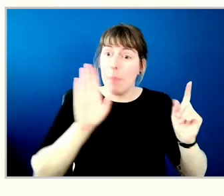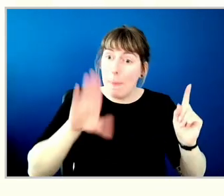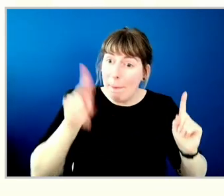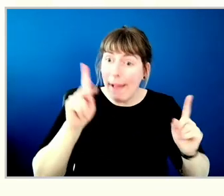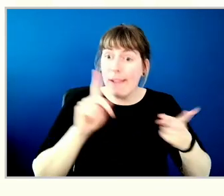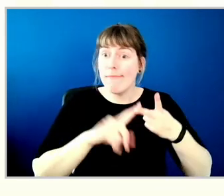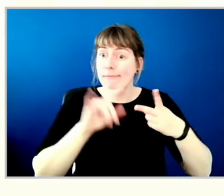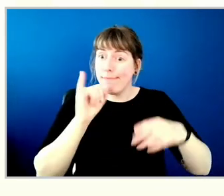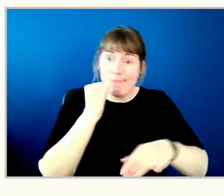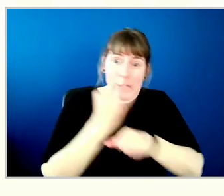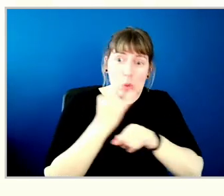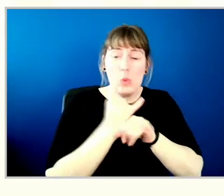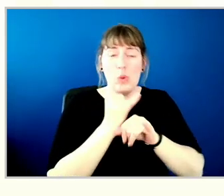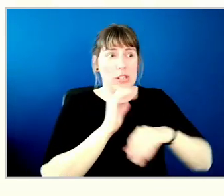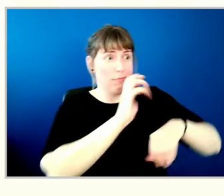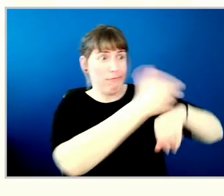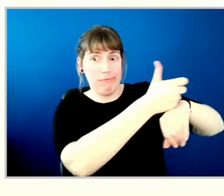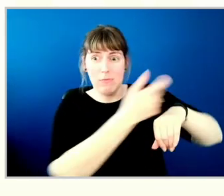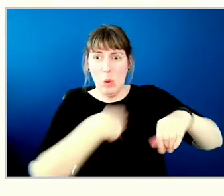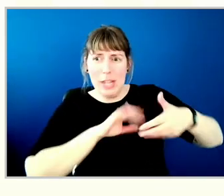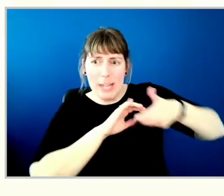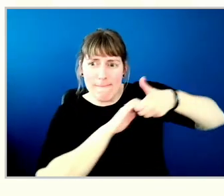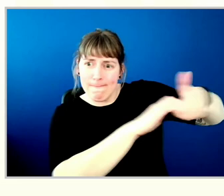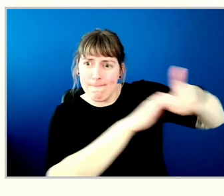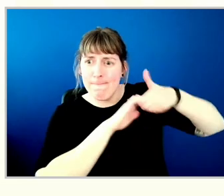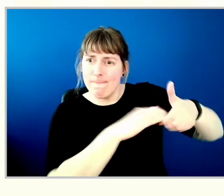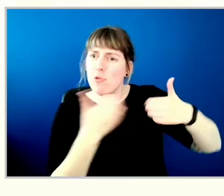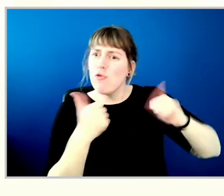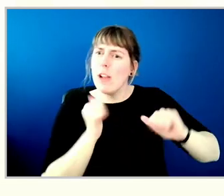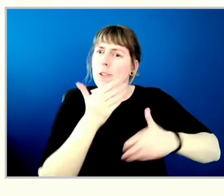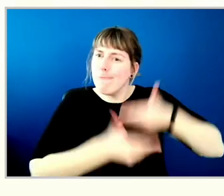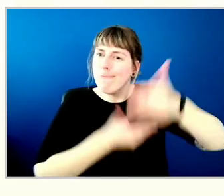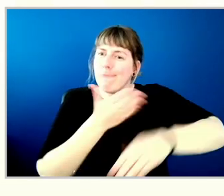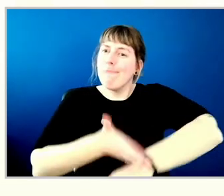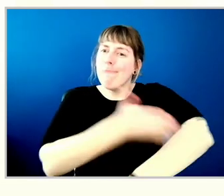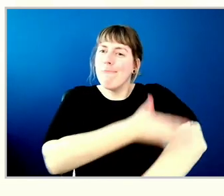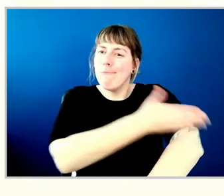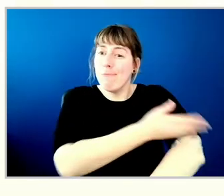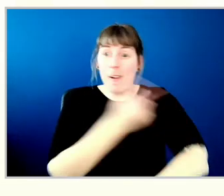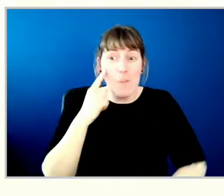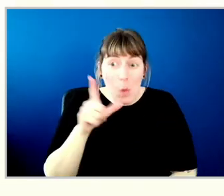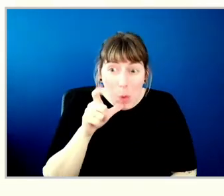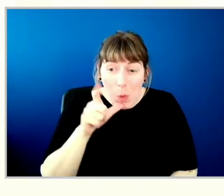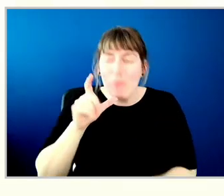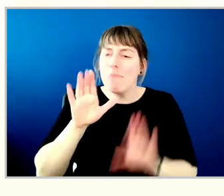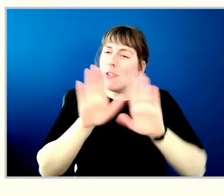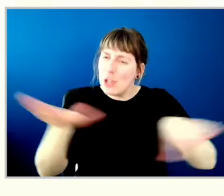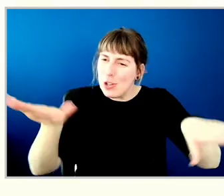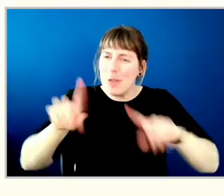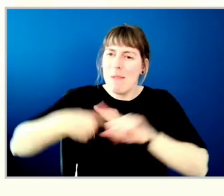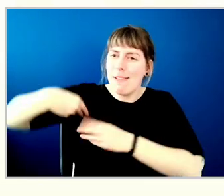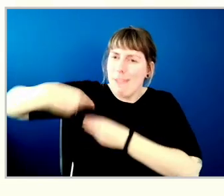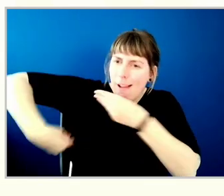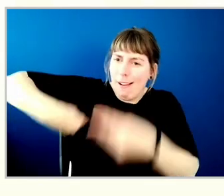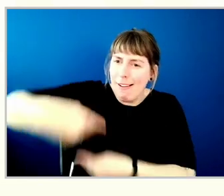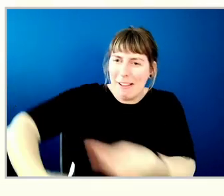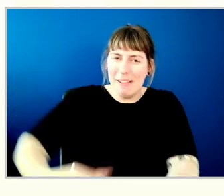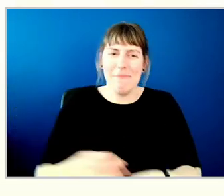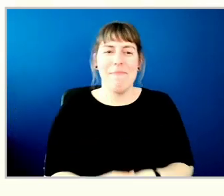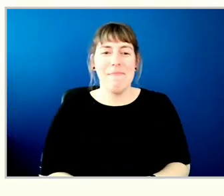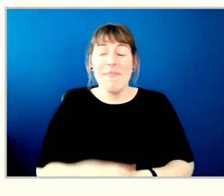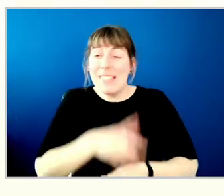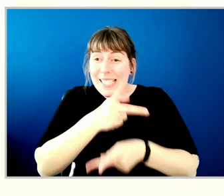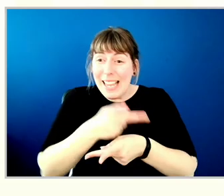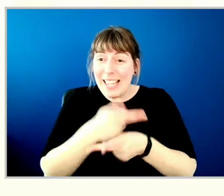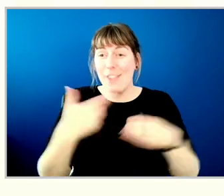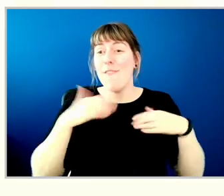the greater well-being of all of our children and people yet-to-be. OCM, take care and